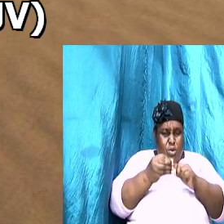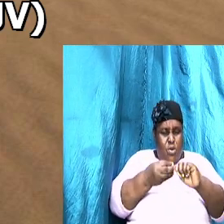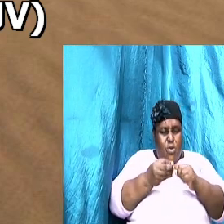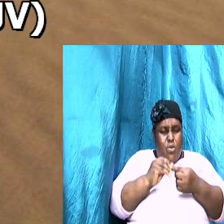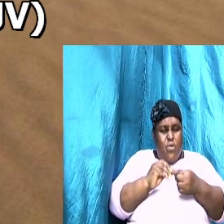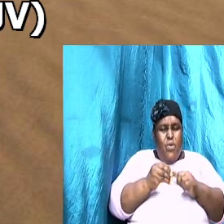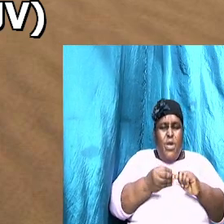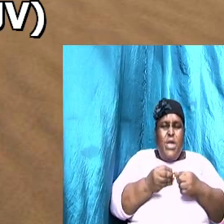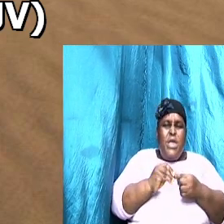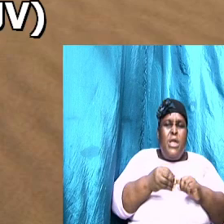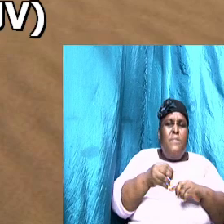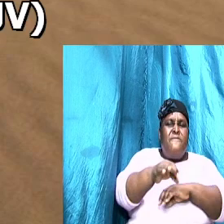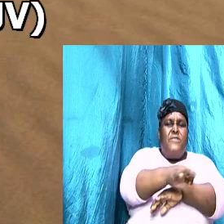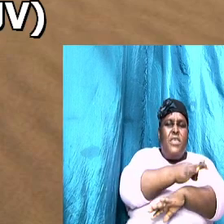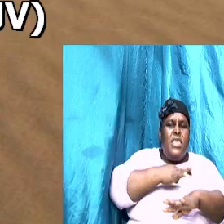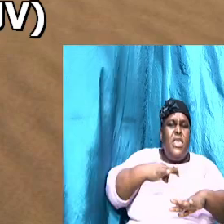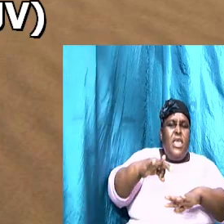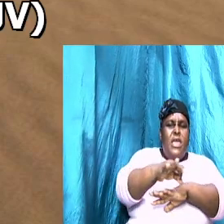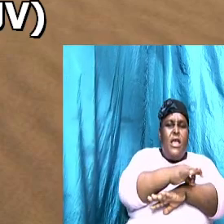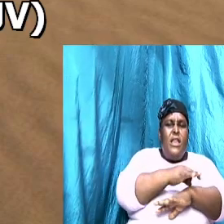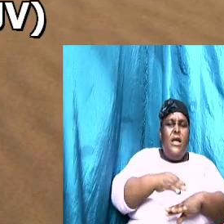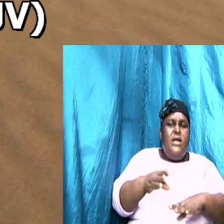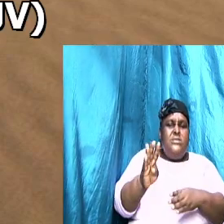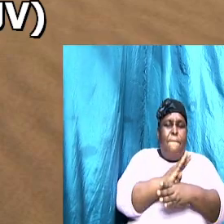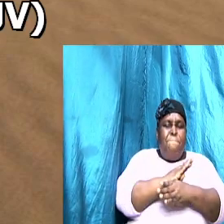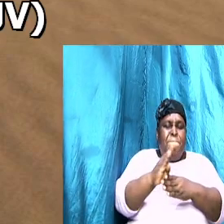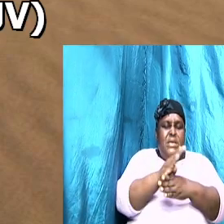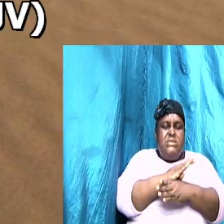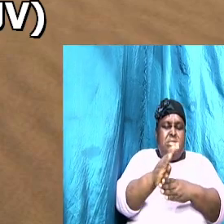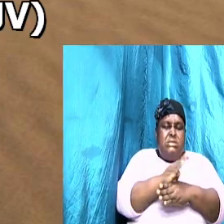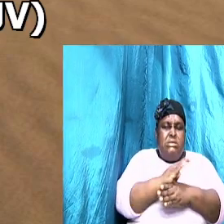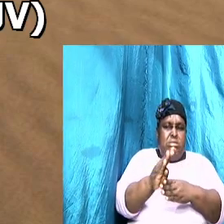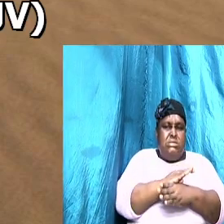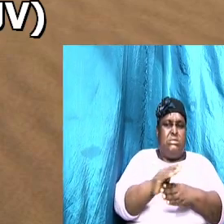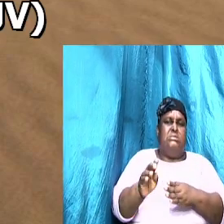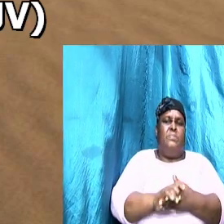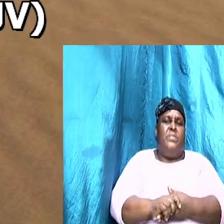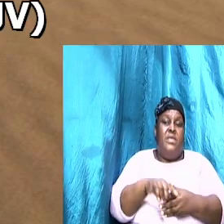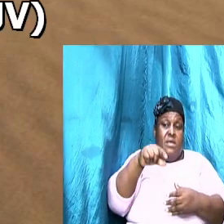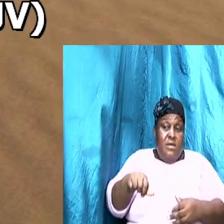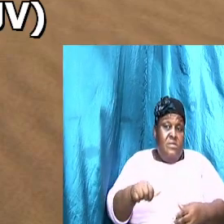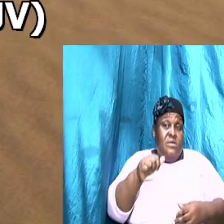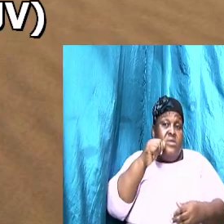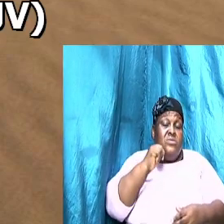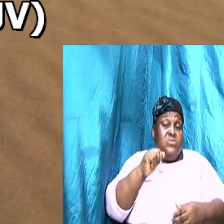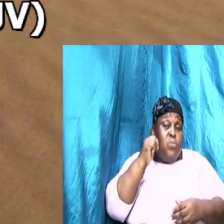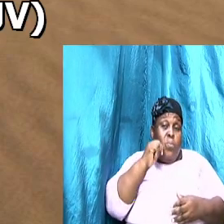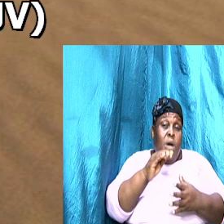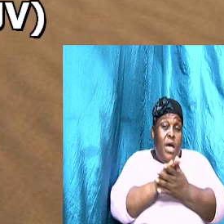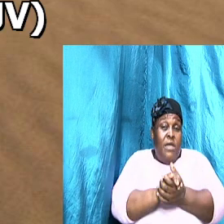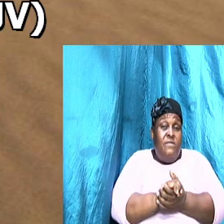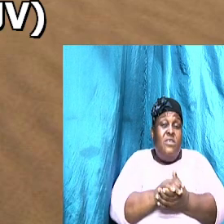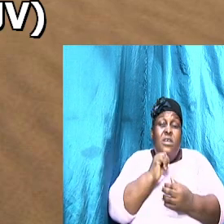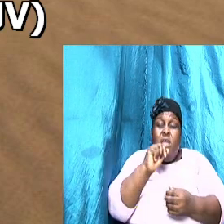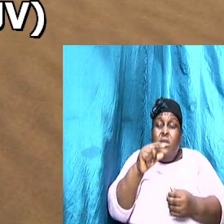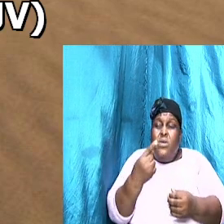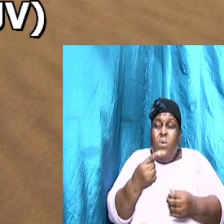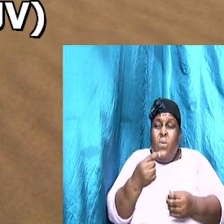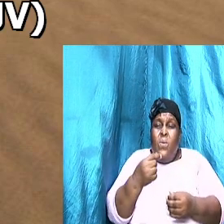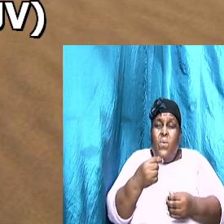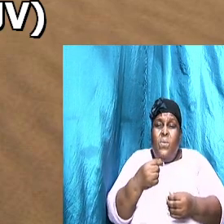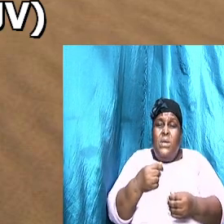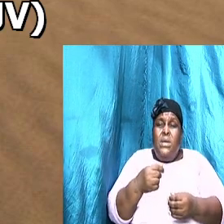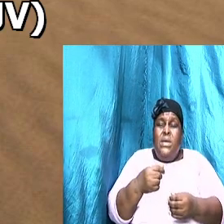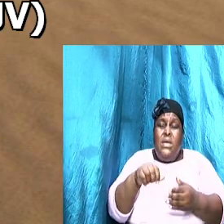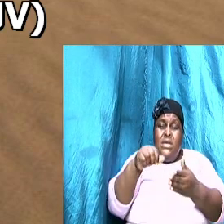business venture so this is saying that this wife not only is she spending the money